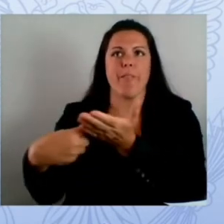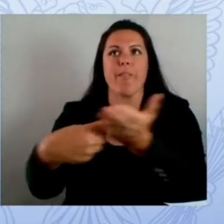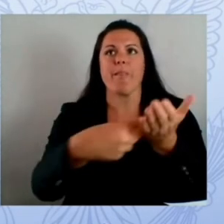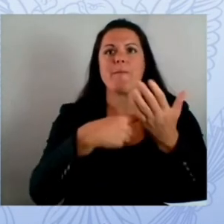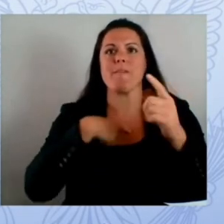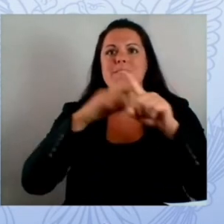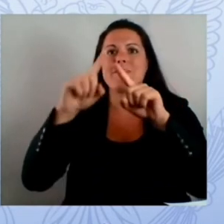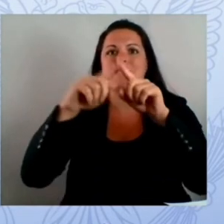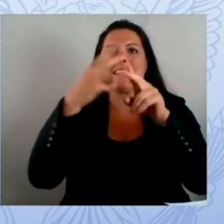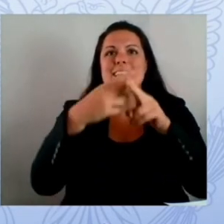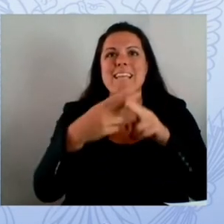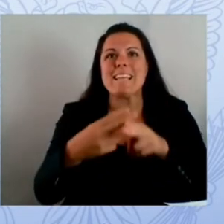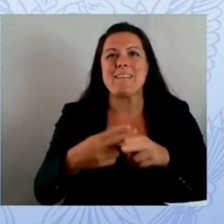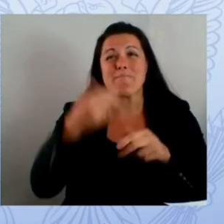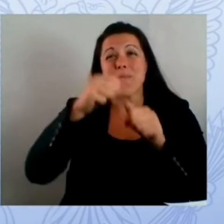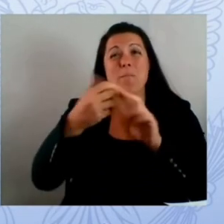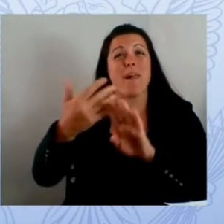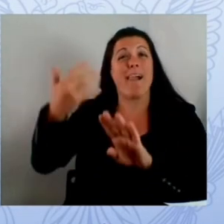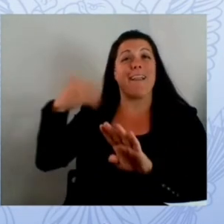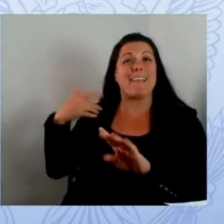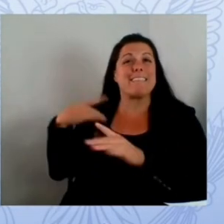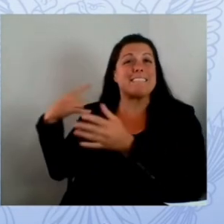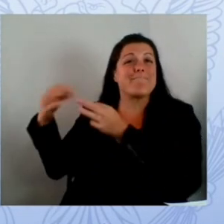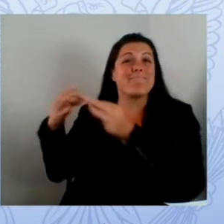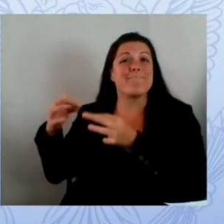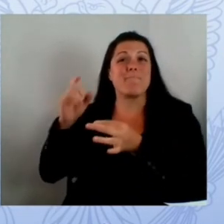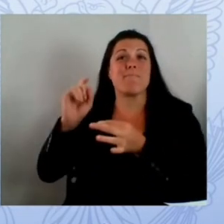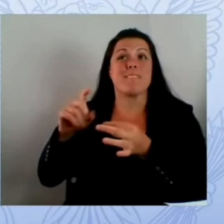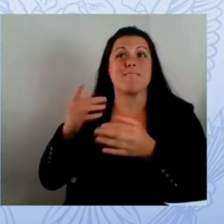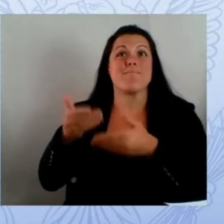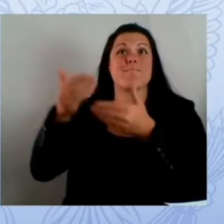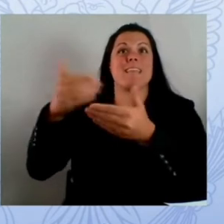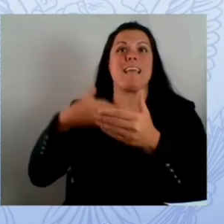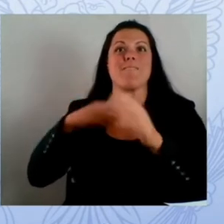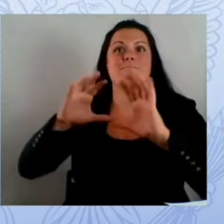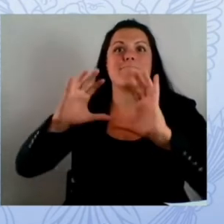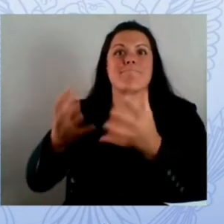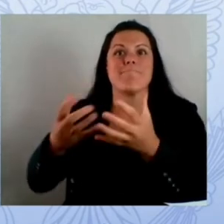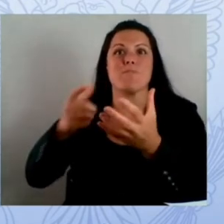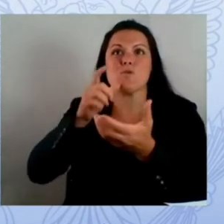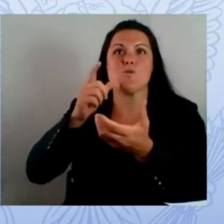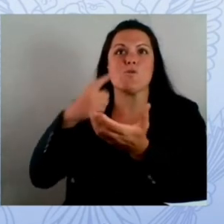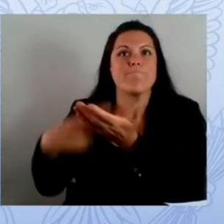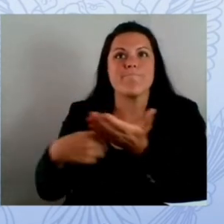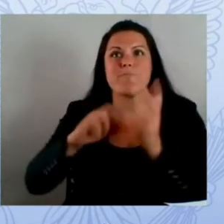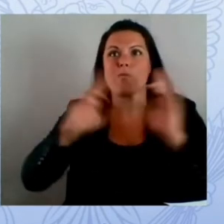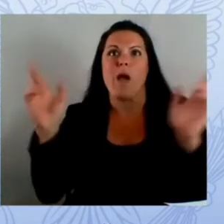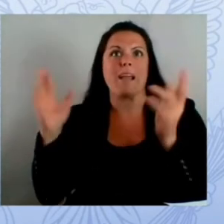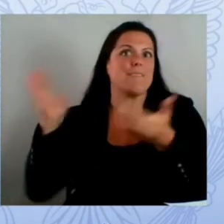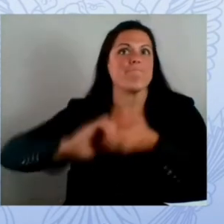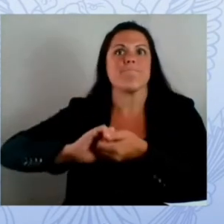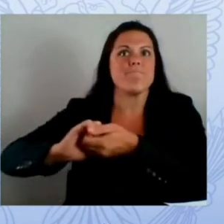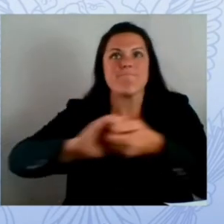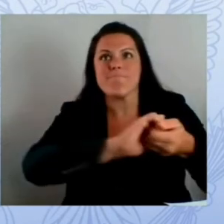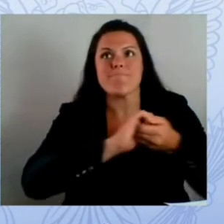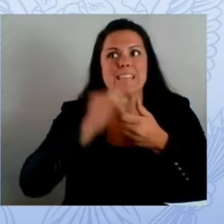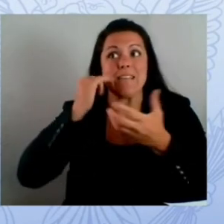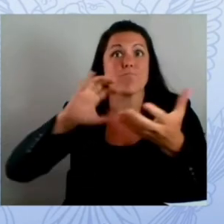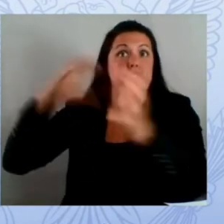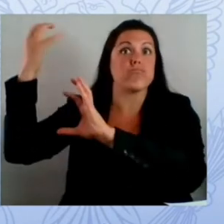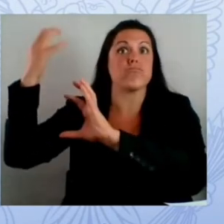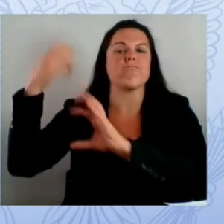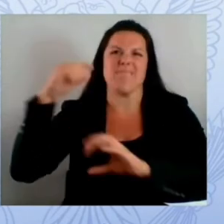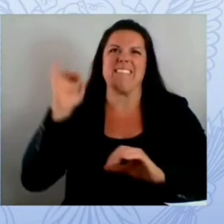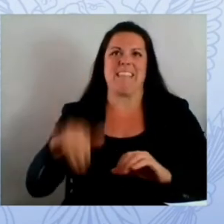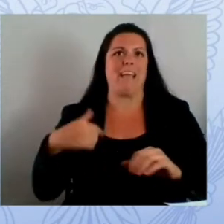um can often be on the ground within hours so i'll go a little bit more about that in just a second but it was a two-pronged